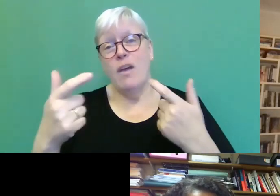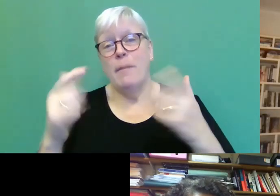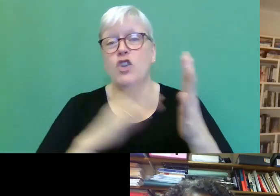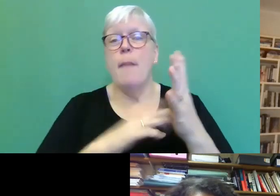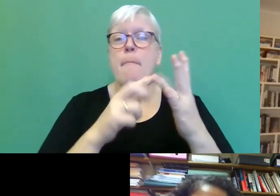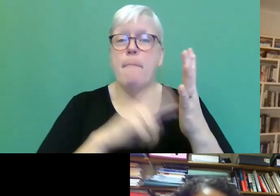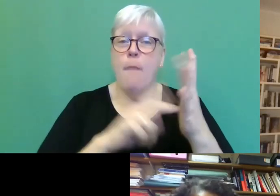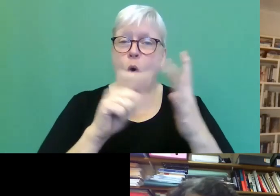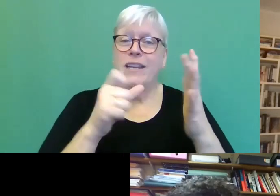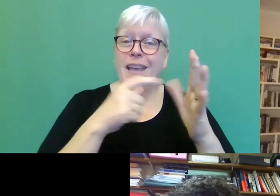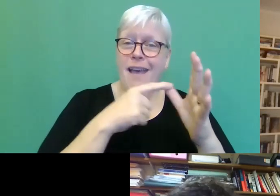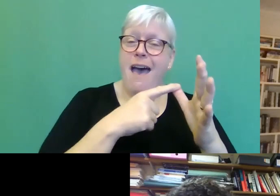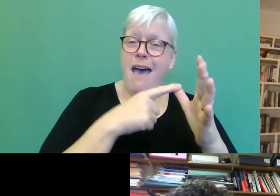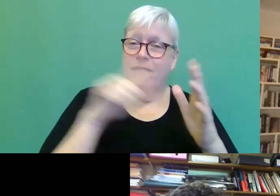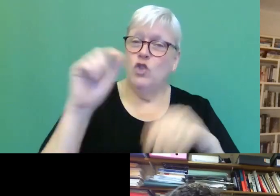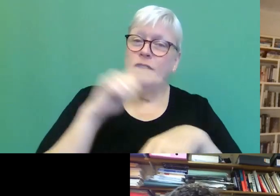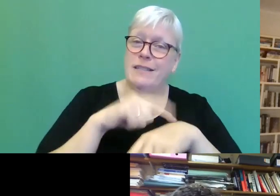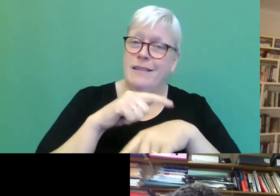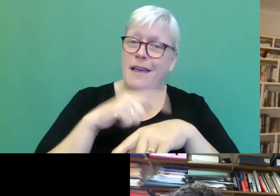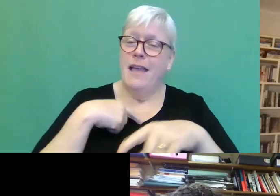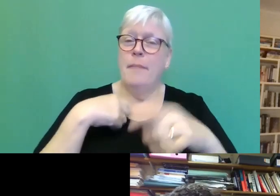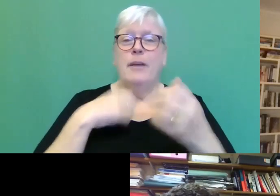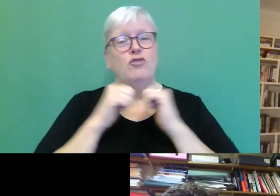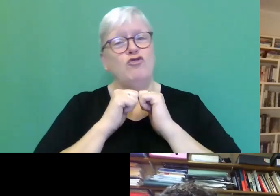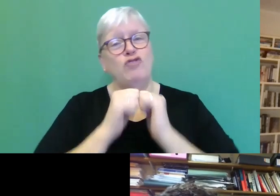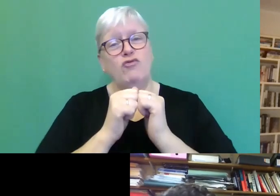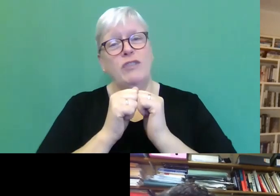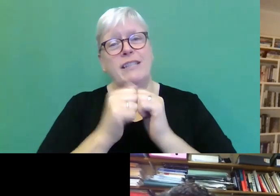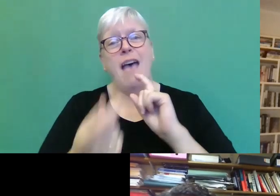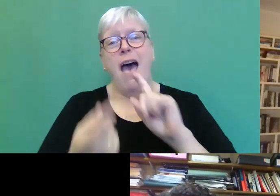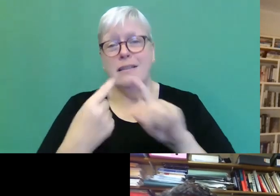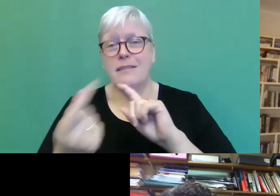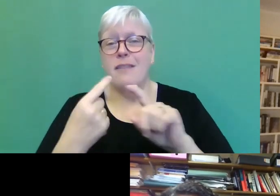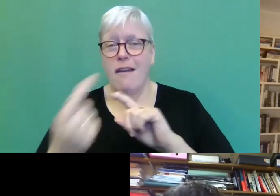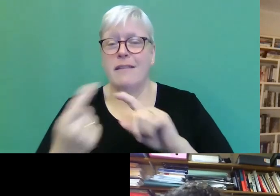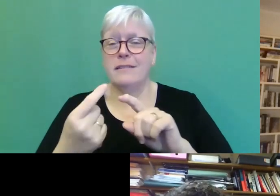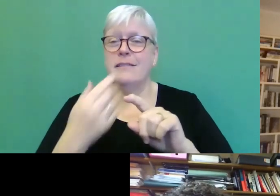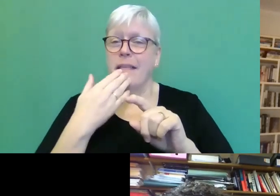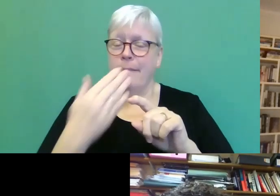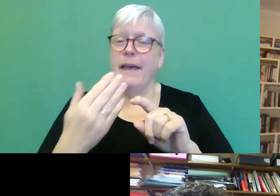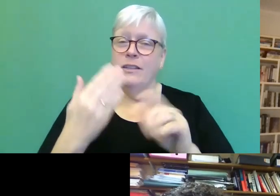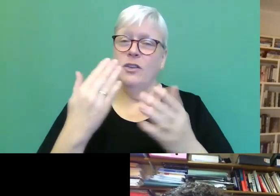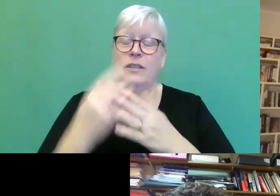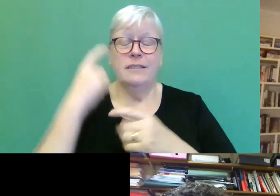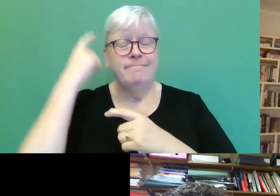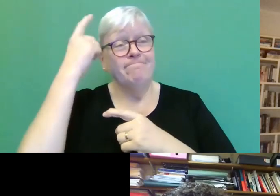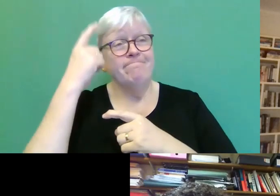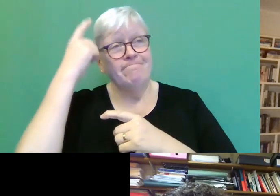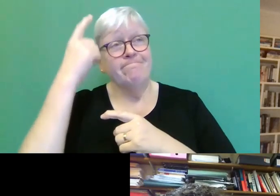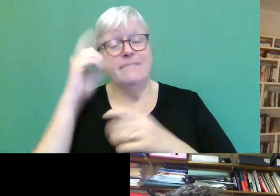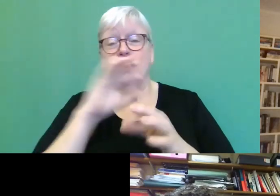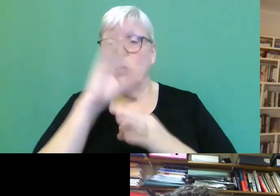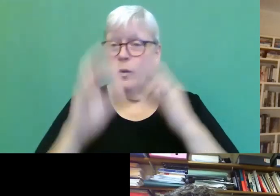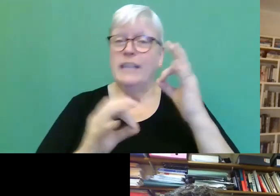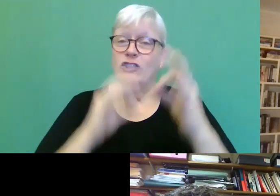time, for your generous answers, um, and, uh, yeah, for, yeah, really thinking about the, the questions, um,